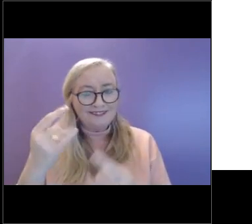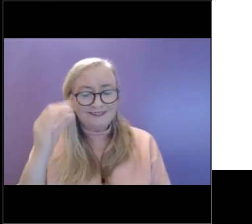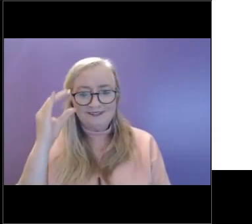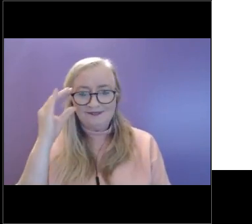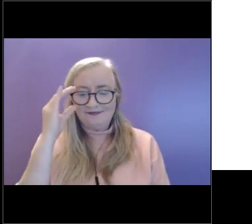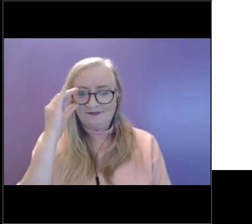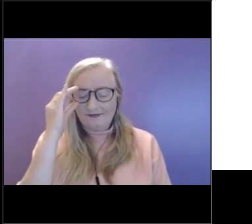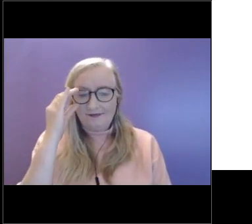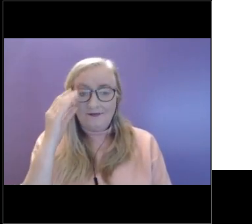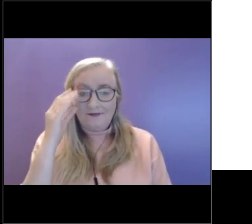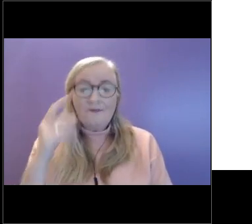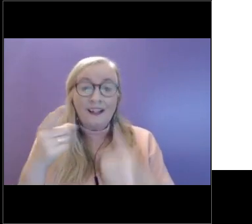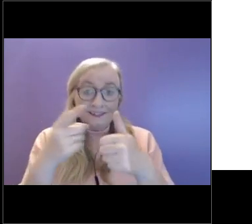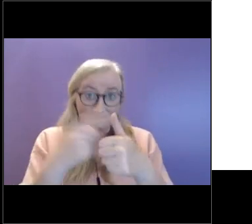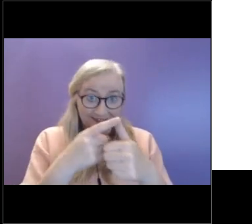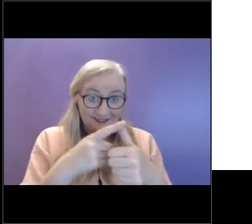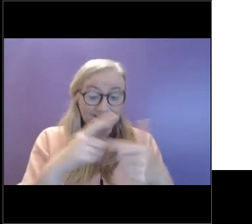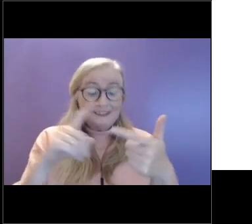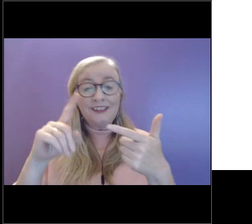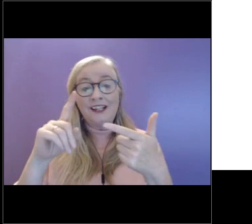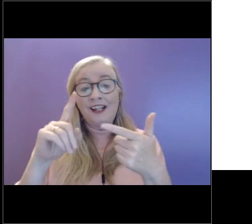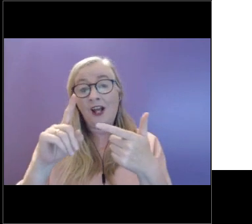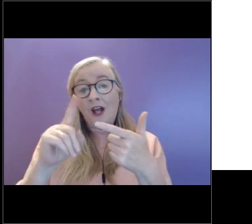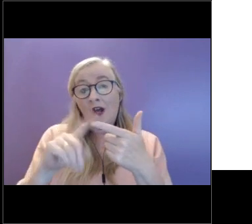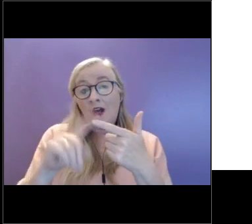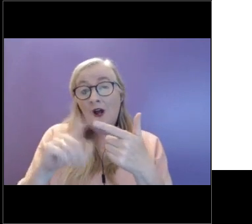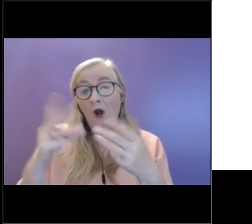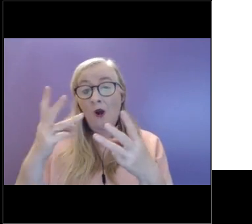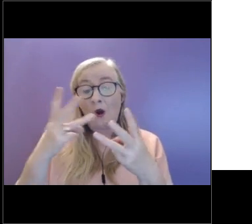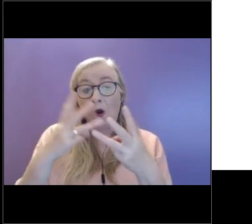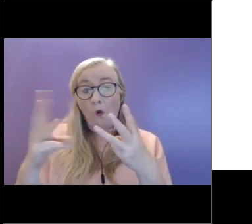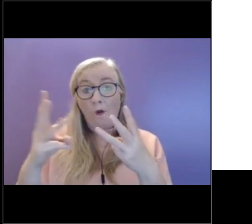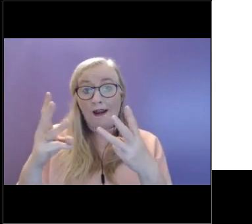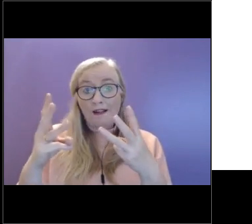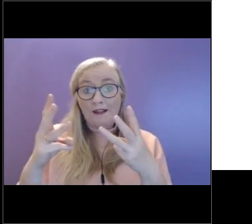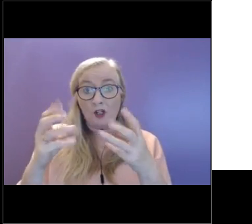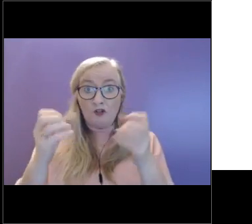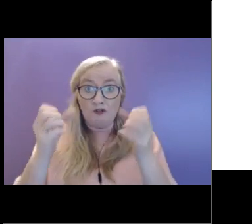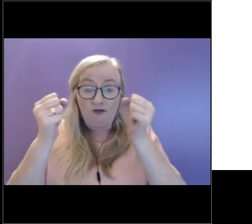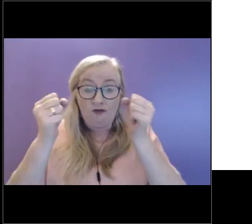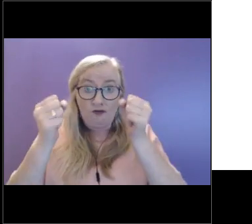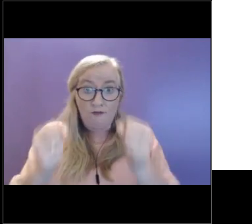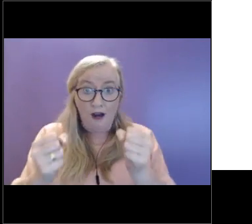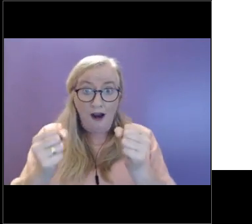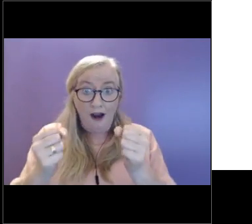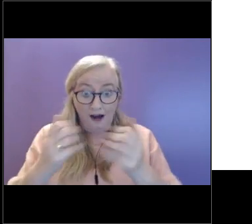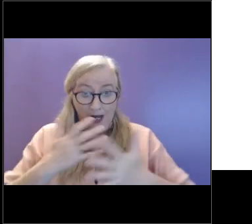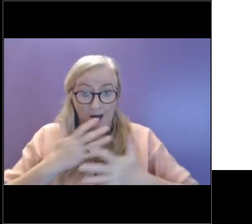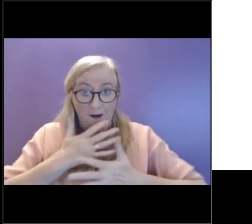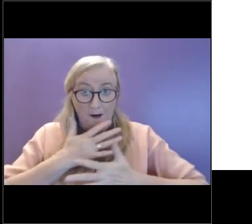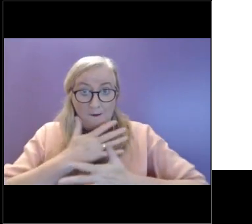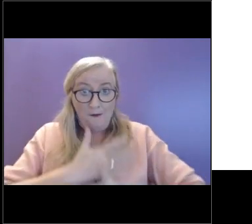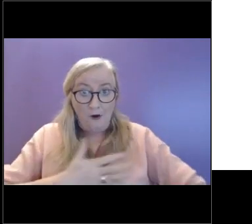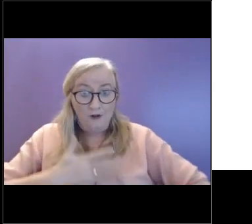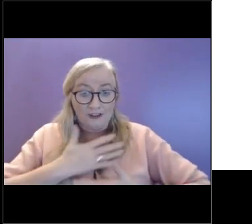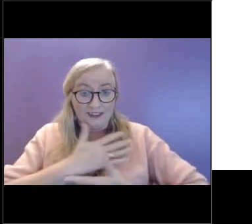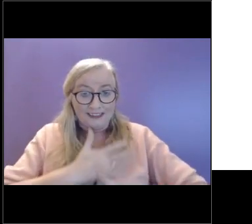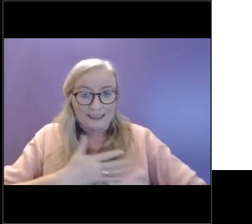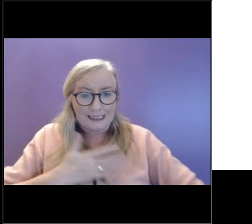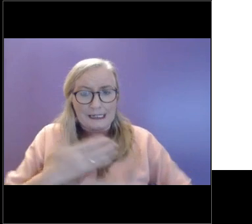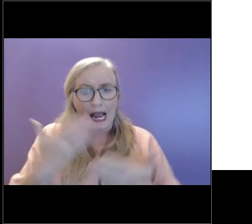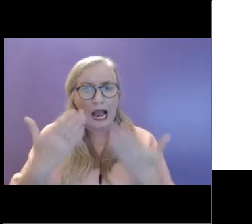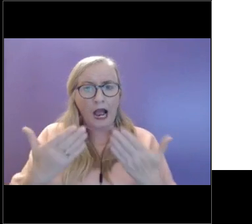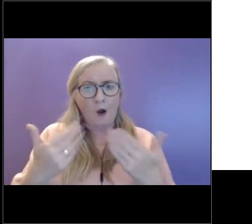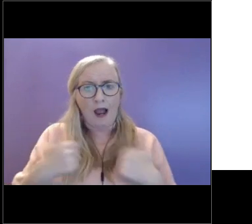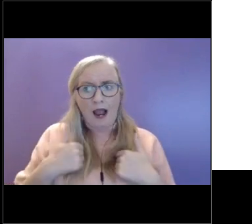The other thing to recognize is that when we encounter very strong emotions, we usually have the way we respond can usually